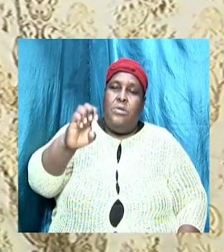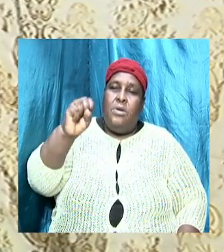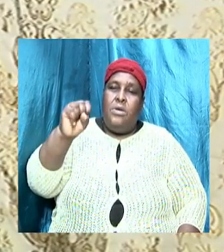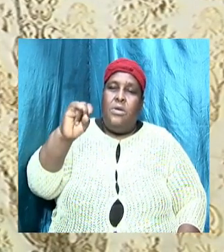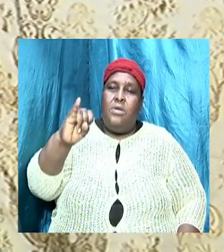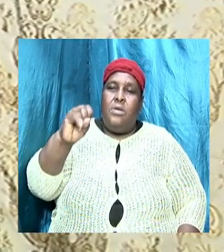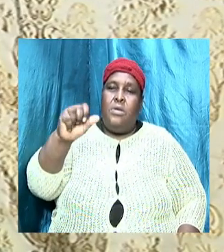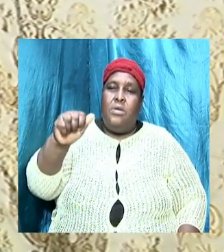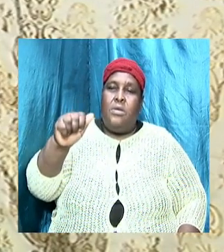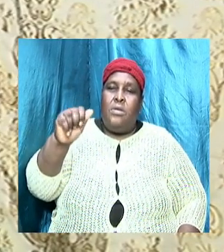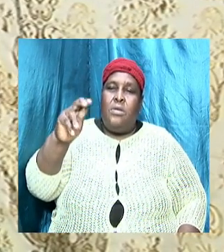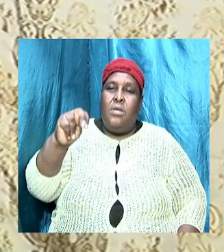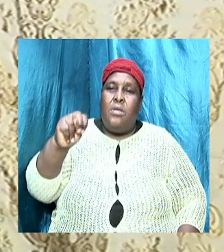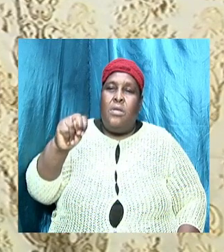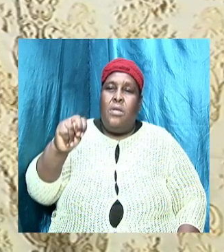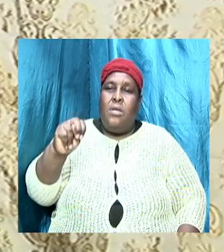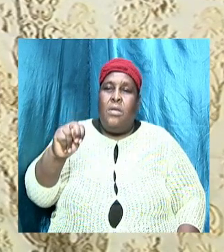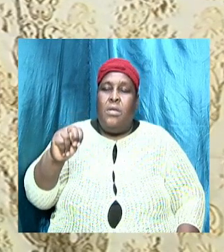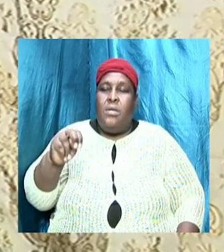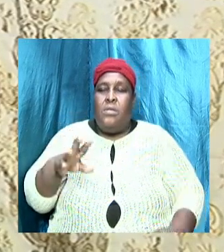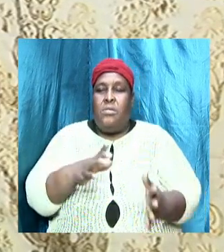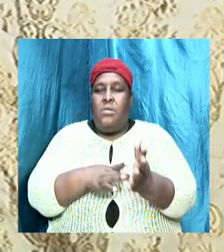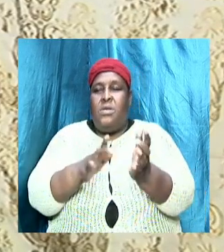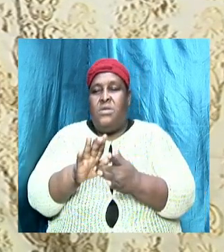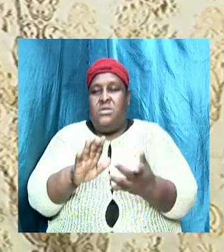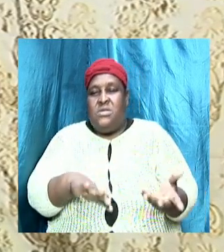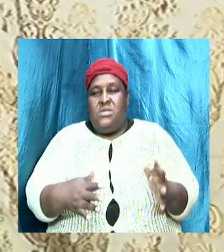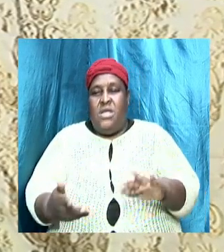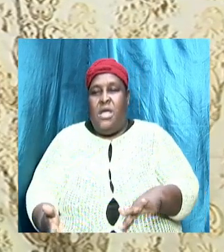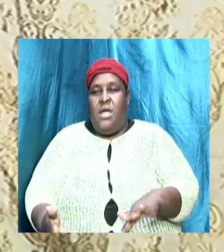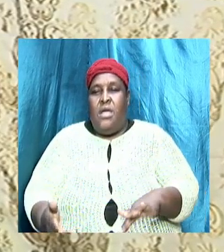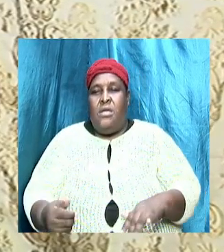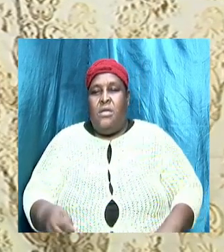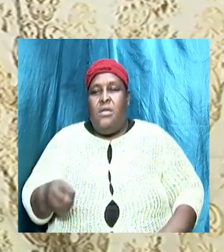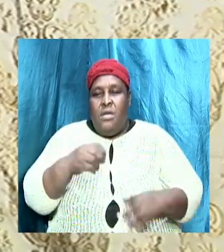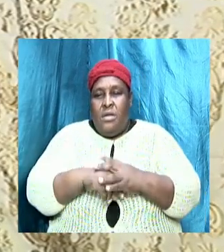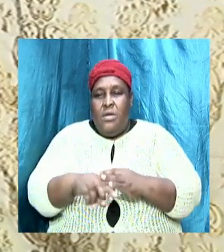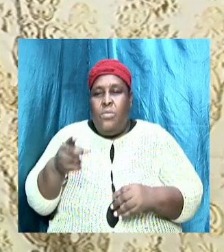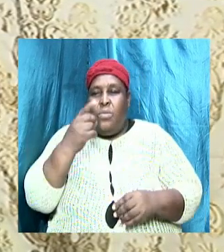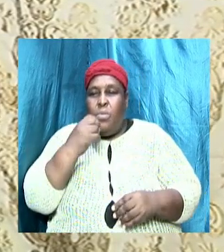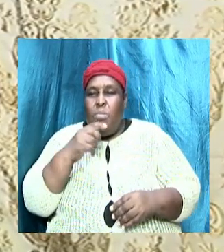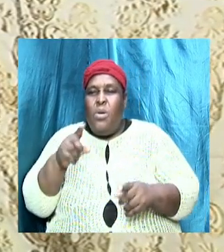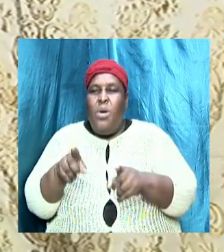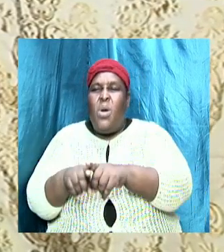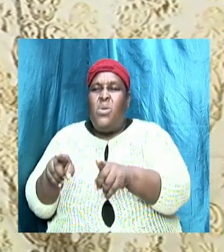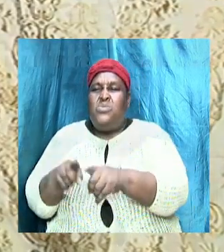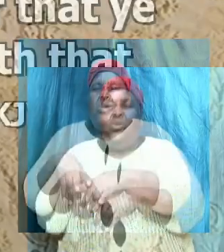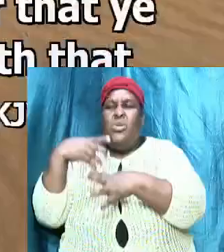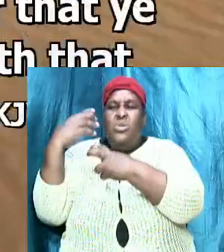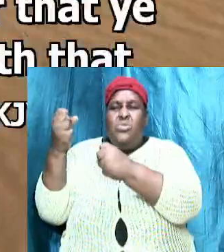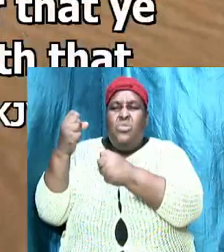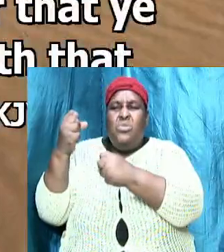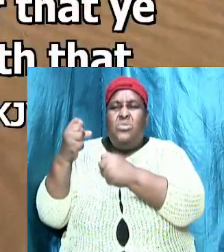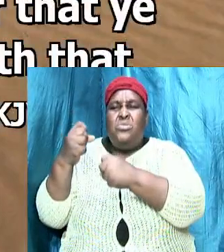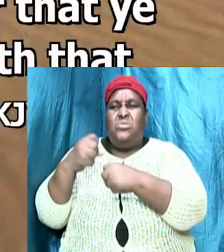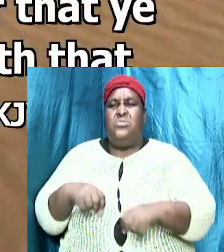Christ died and rose again in whom he also trusted